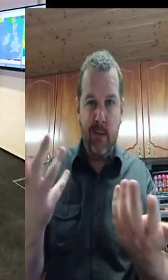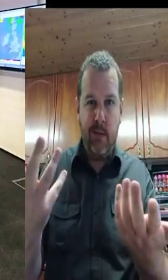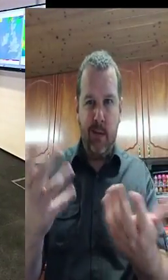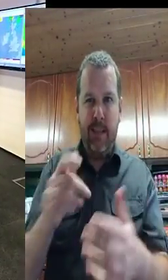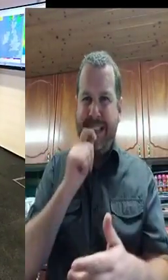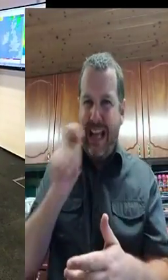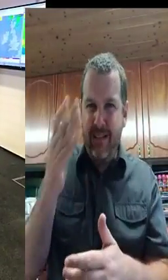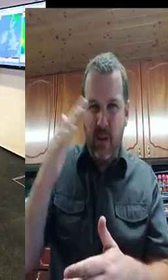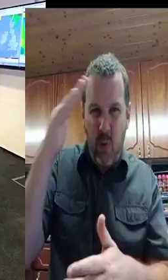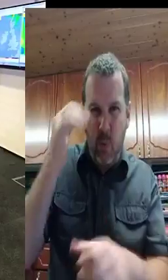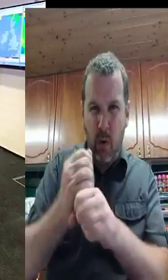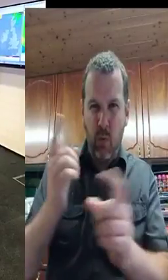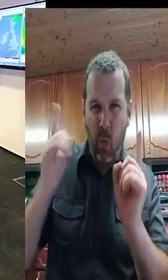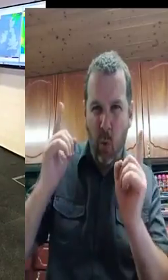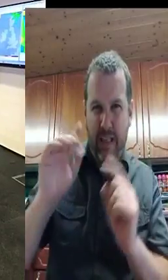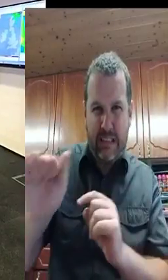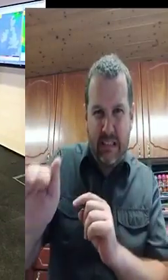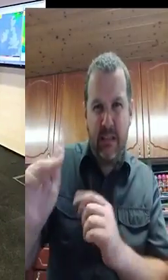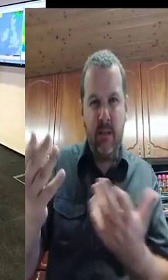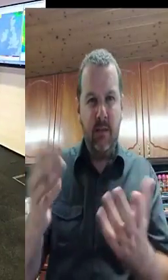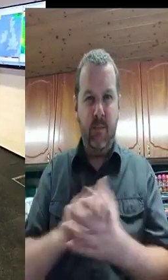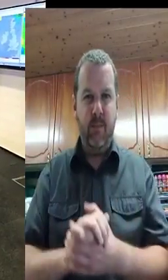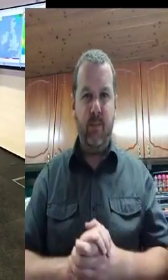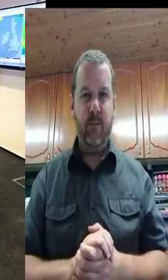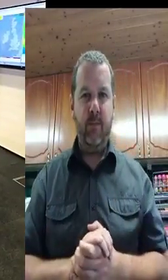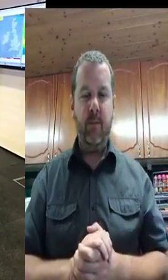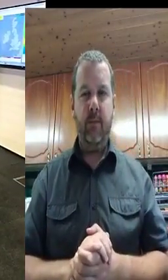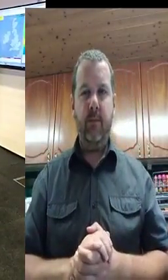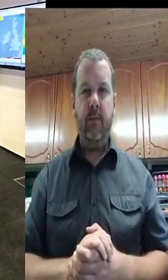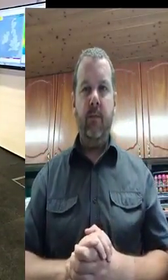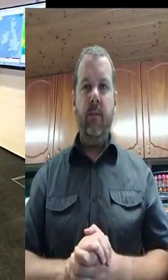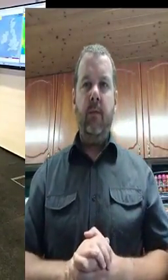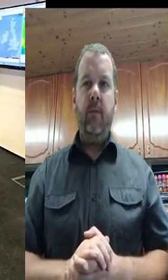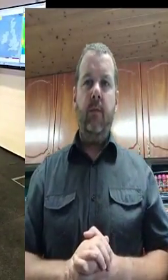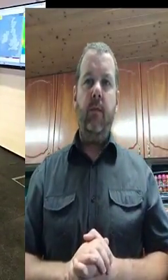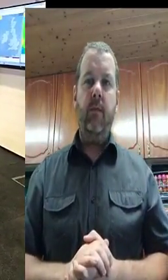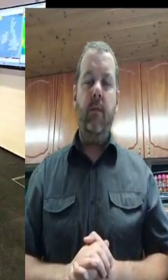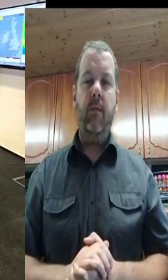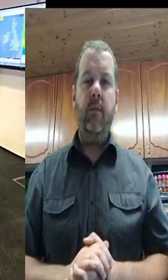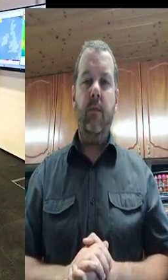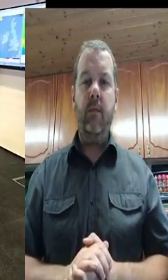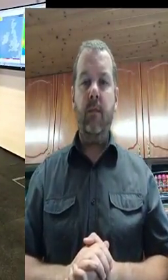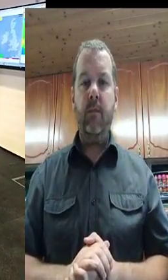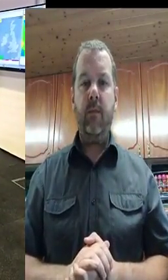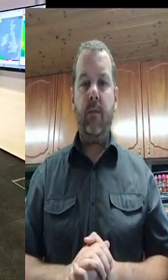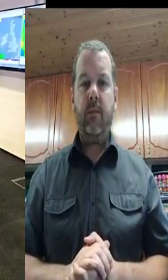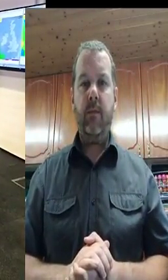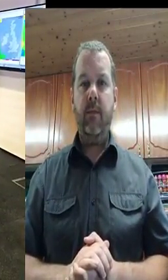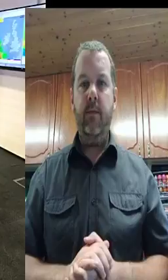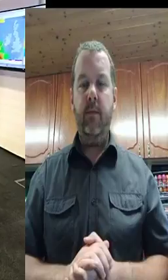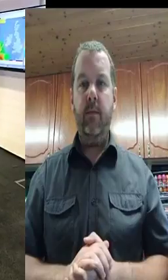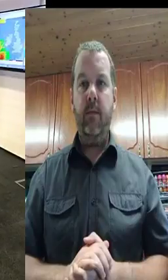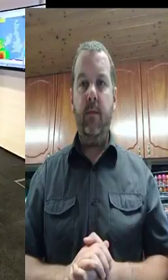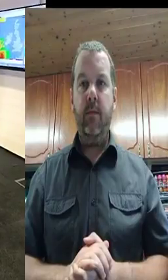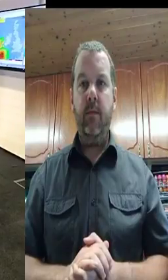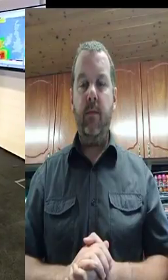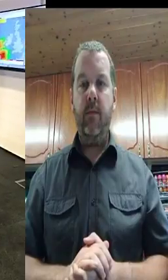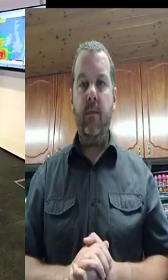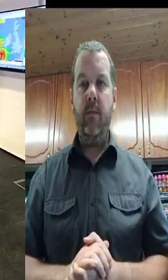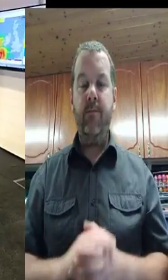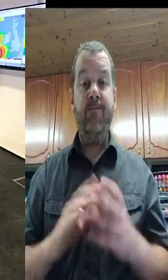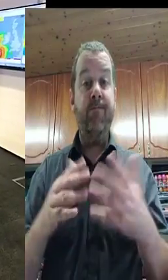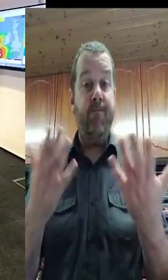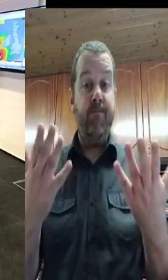people just need to keep in contact with their transport provider, keep in contact with websites and our social media. Airlines and